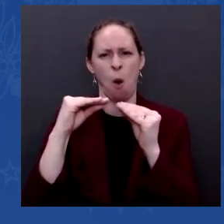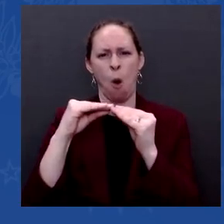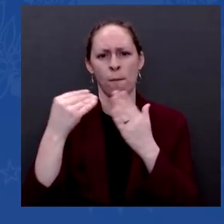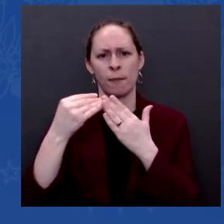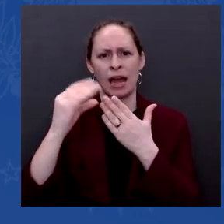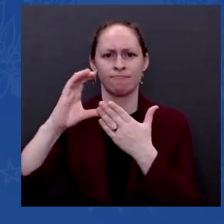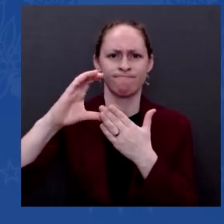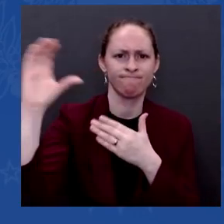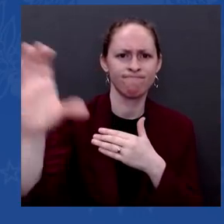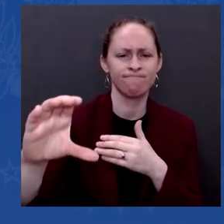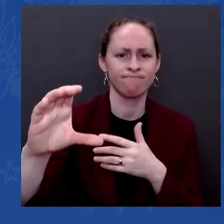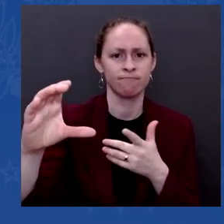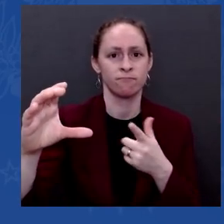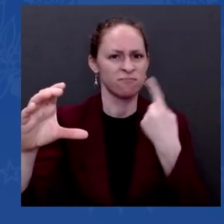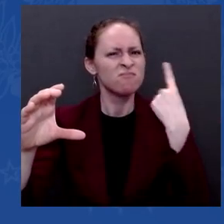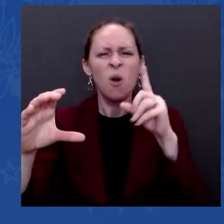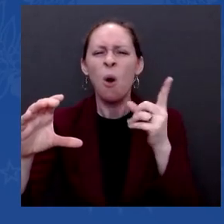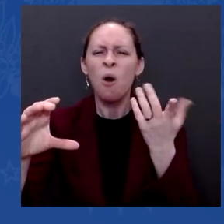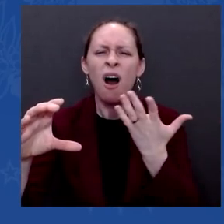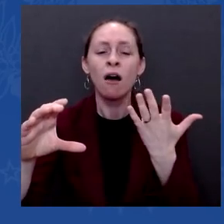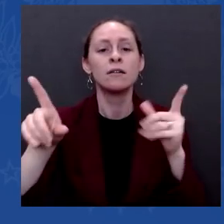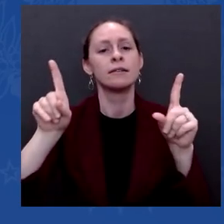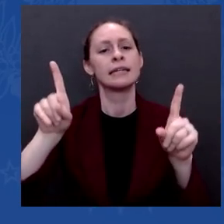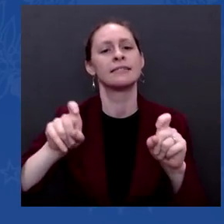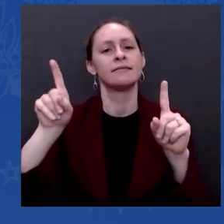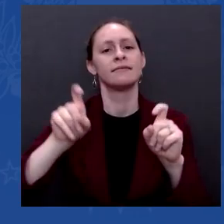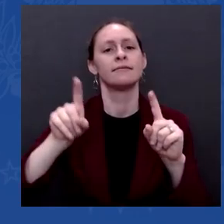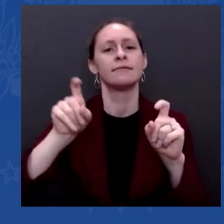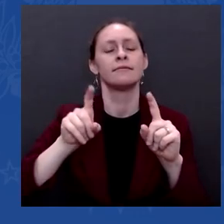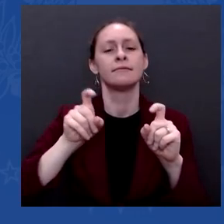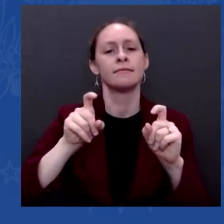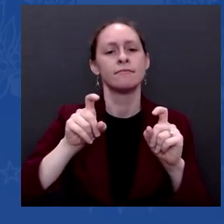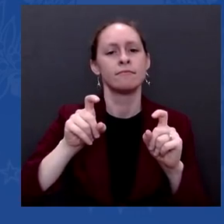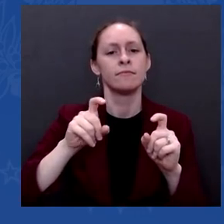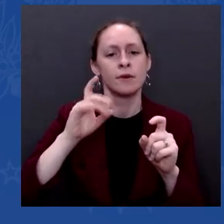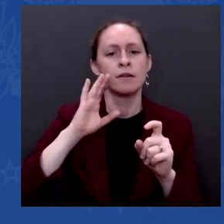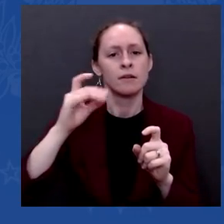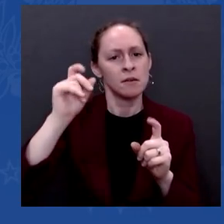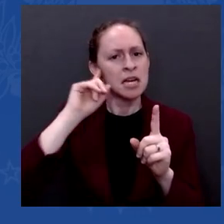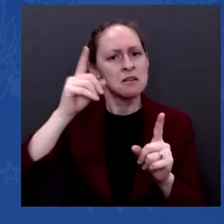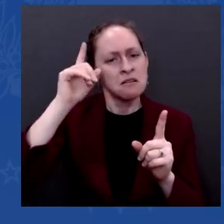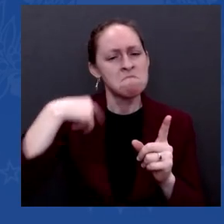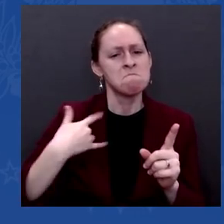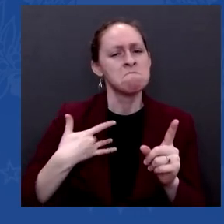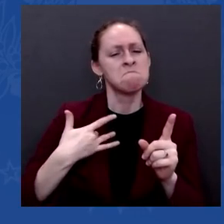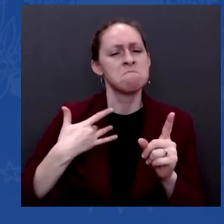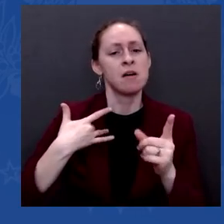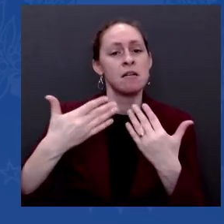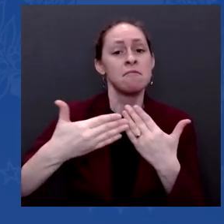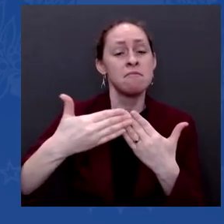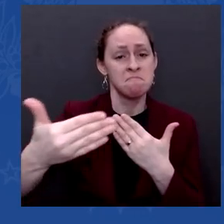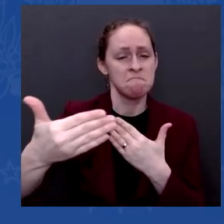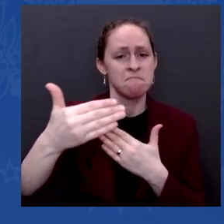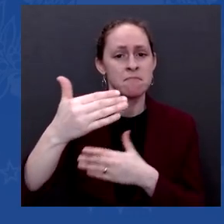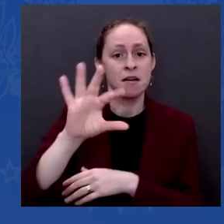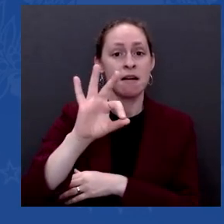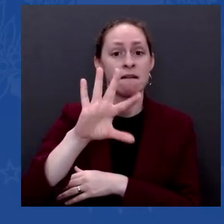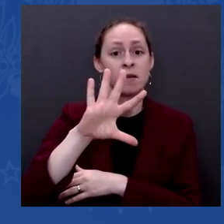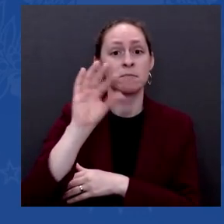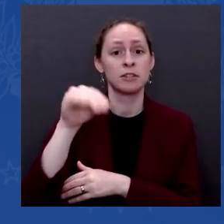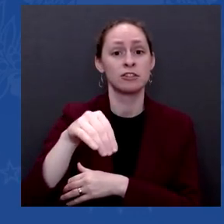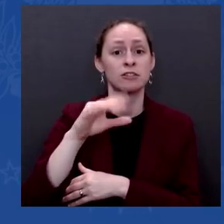much more likely you're going to see that number go back up from 95%, back up to 98, 99%. But the, the outfit,